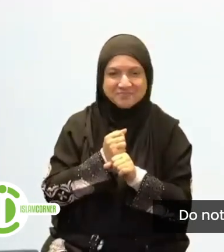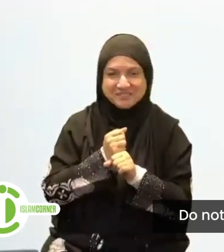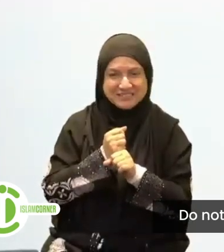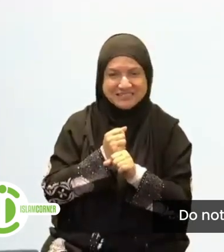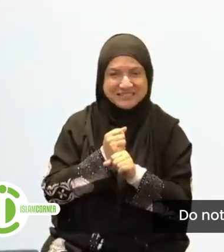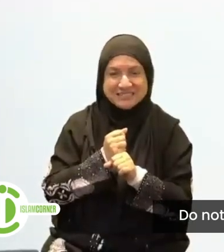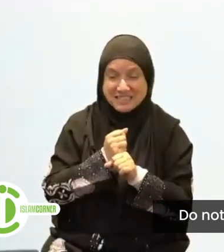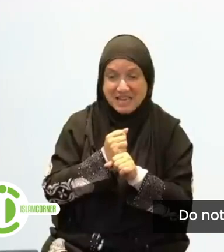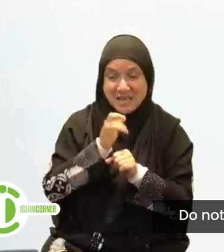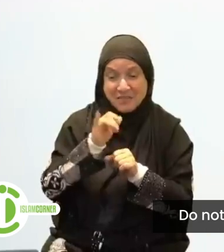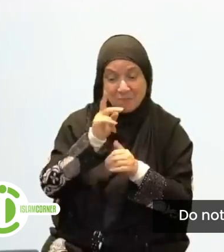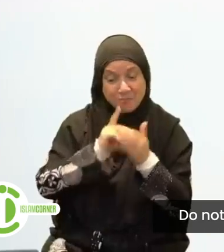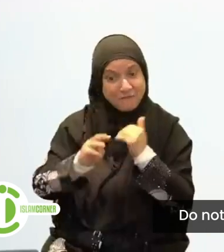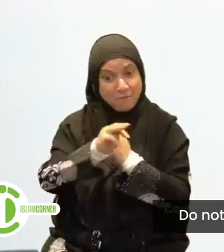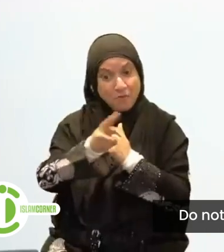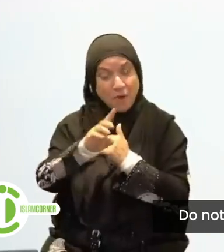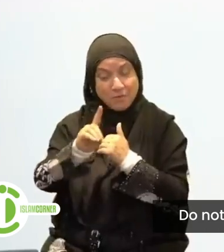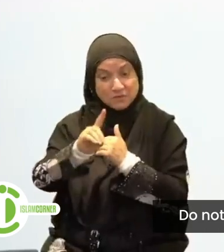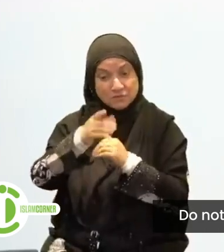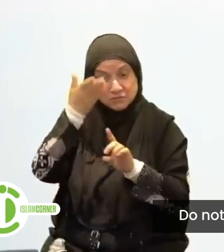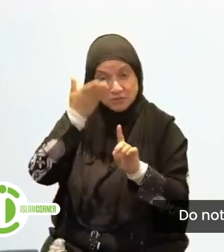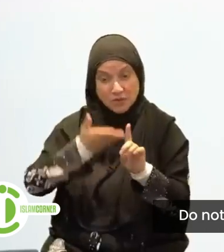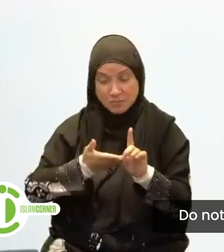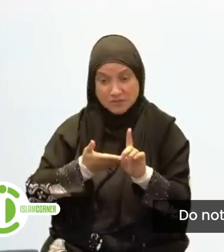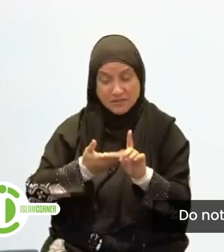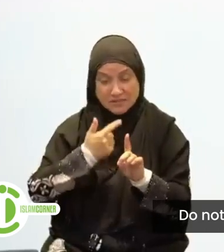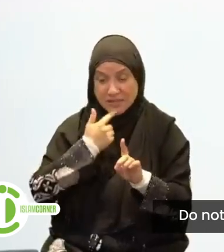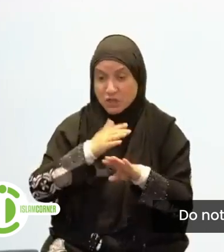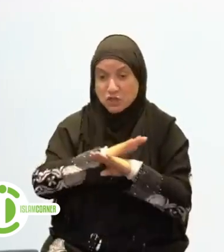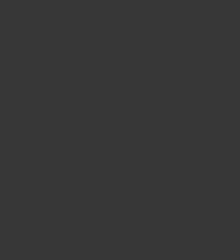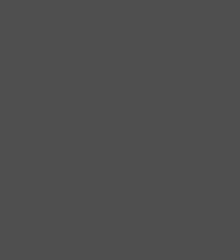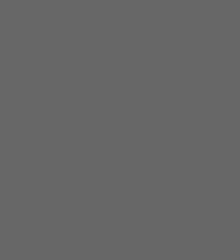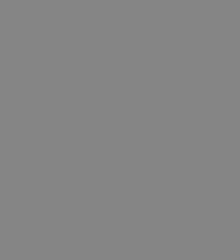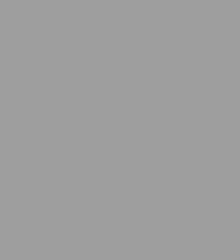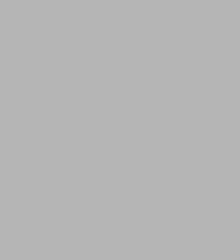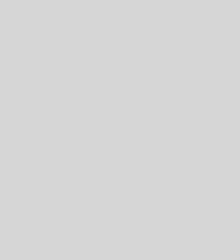And do not let those who have no mercy rule over us.